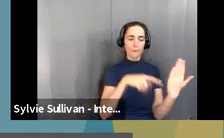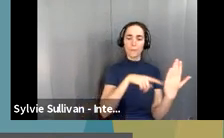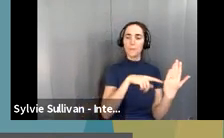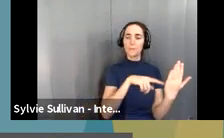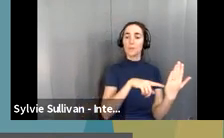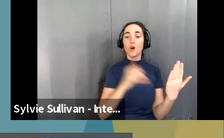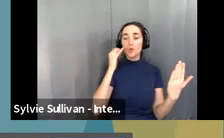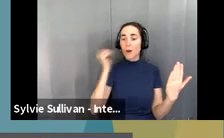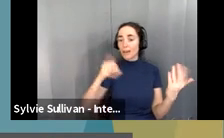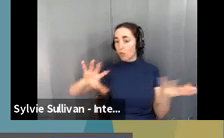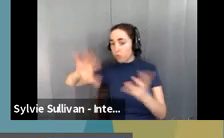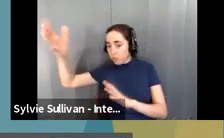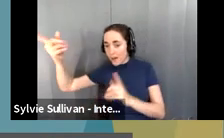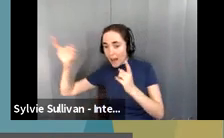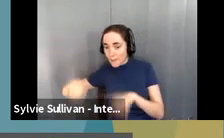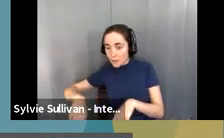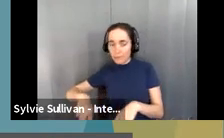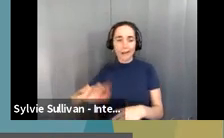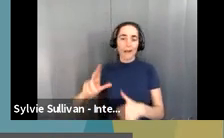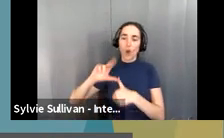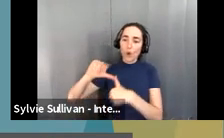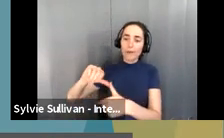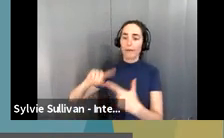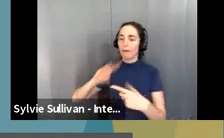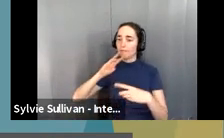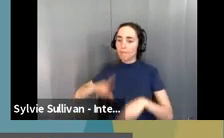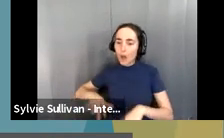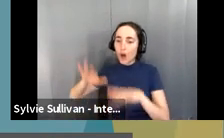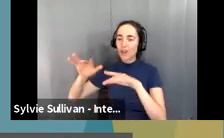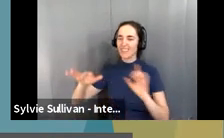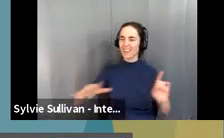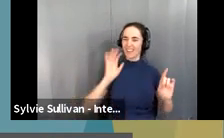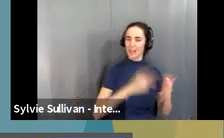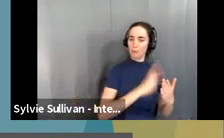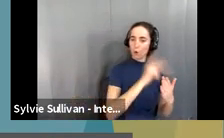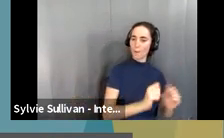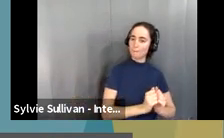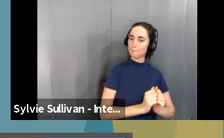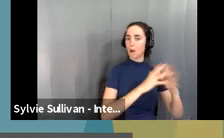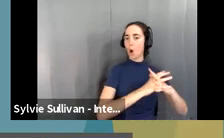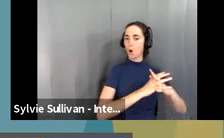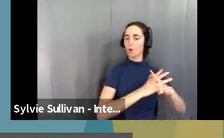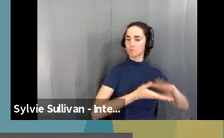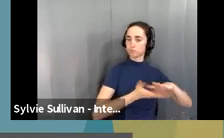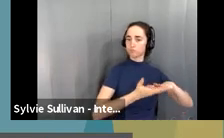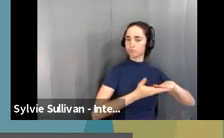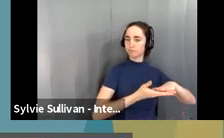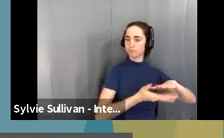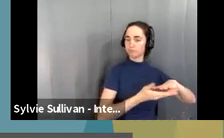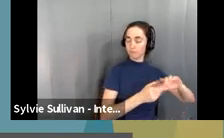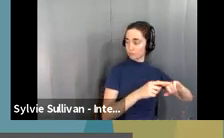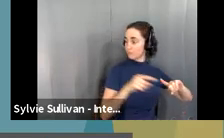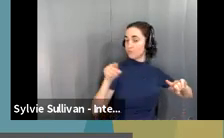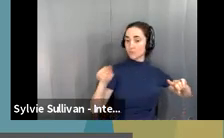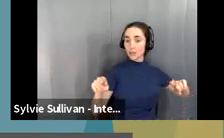type of disaster. And so when we have the hurricanes and the flooding, this program gets up and running and they actually, um, go